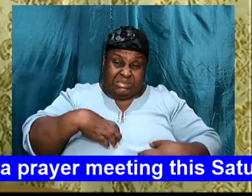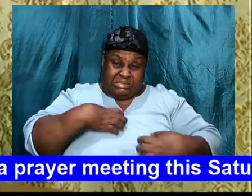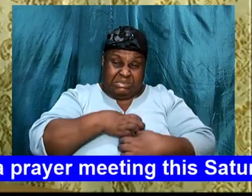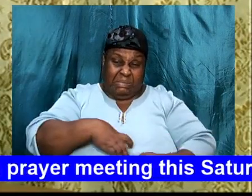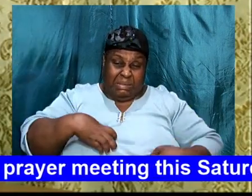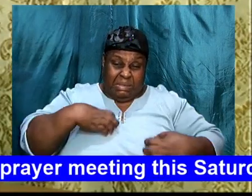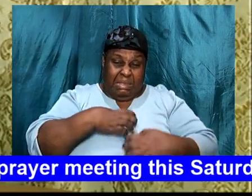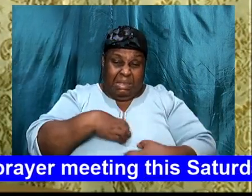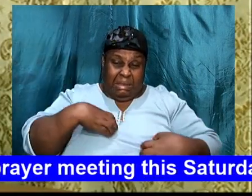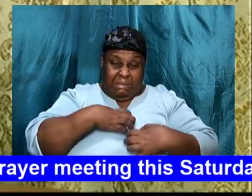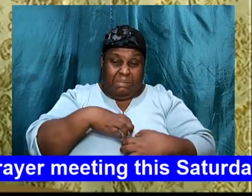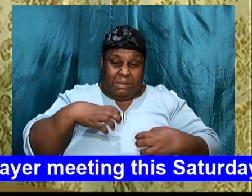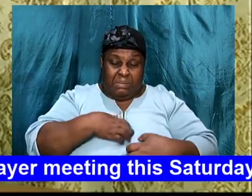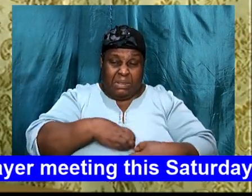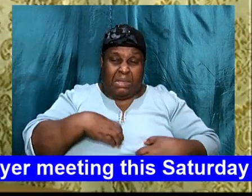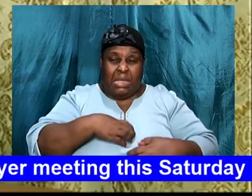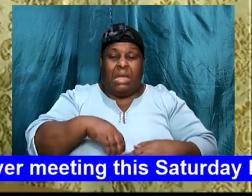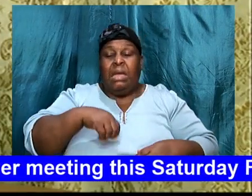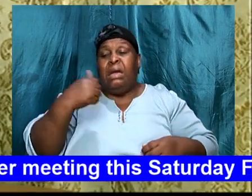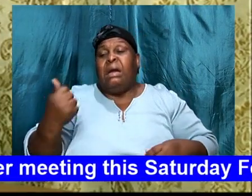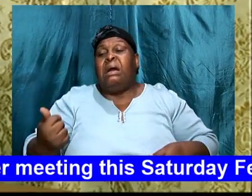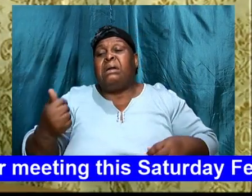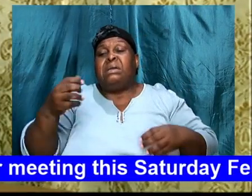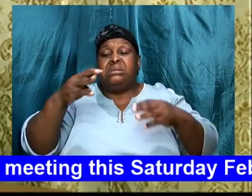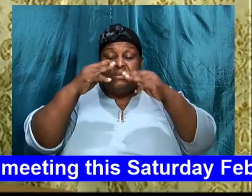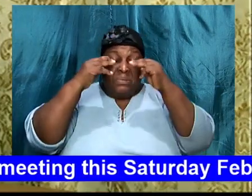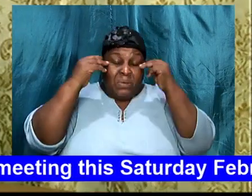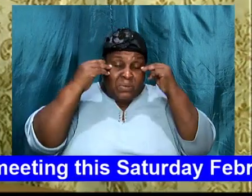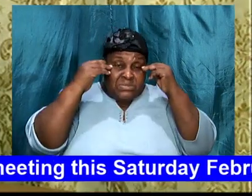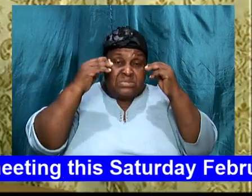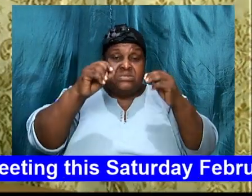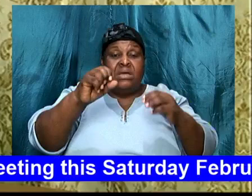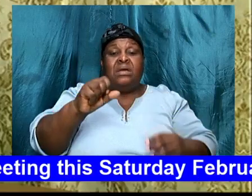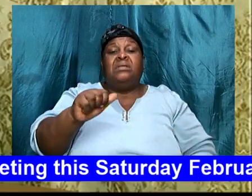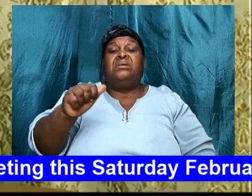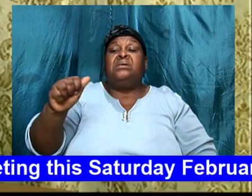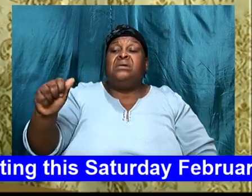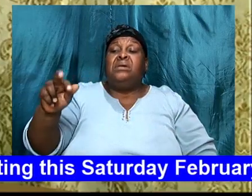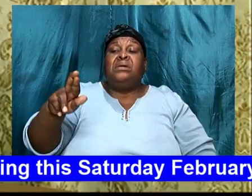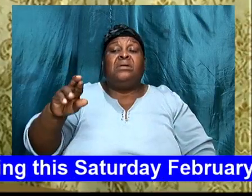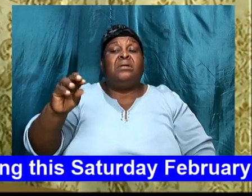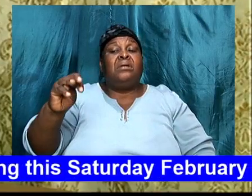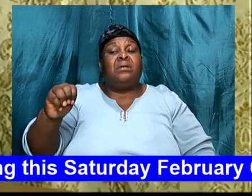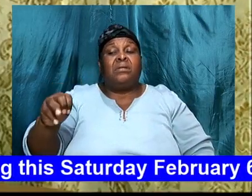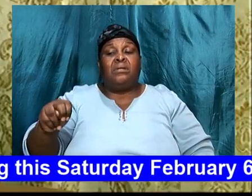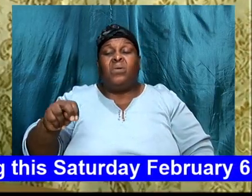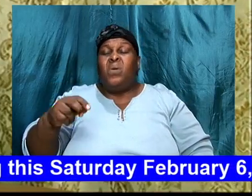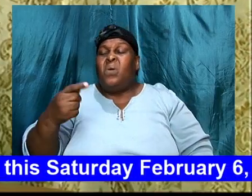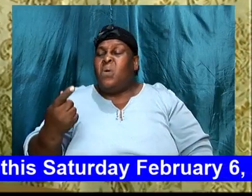if we only, had died, Egypt, or in the desert,